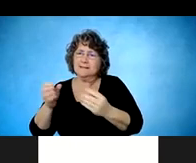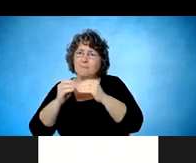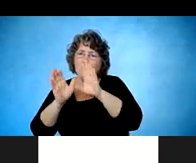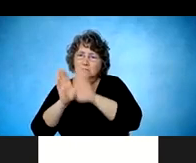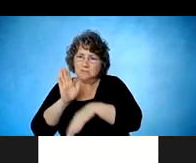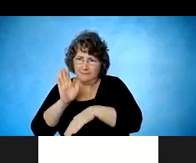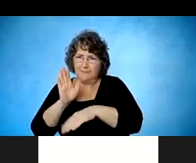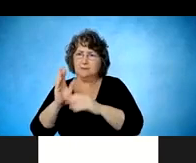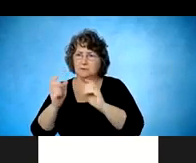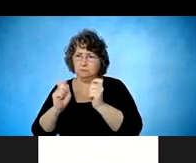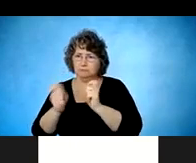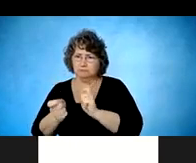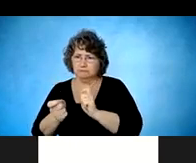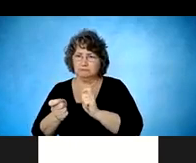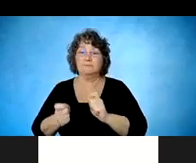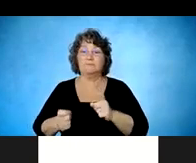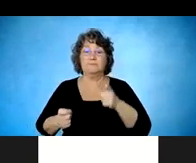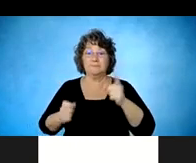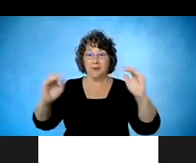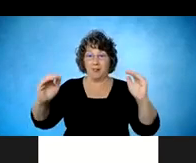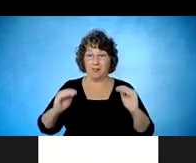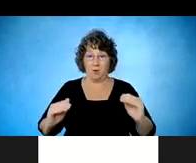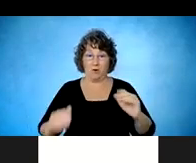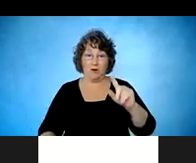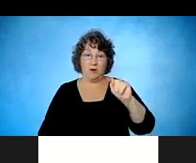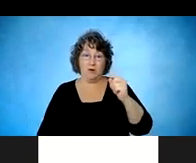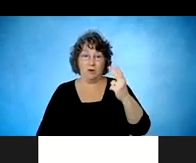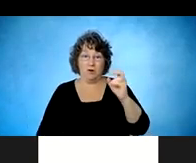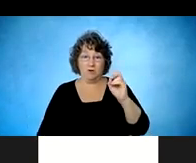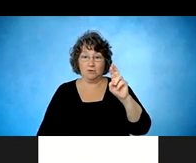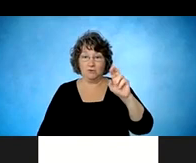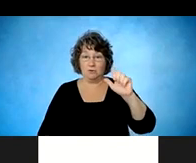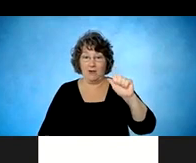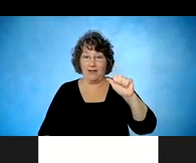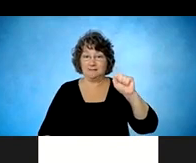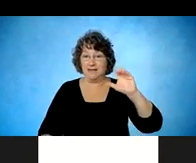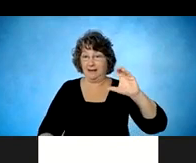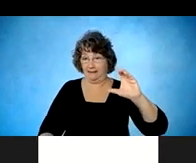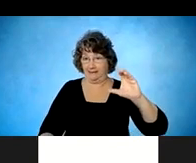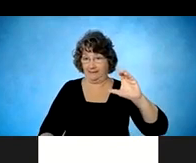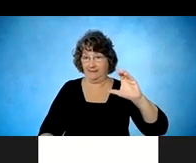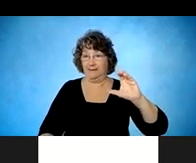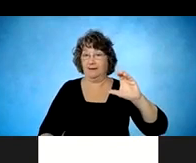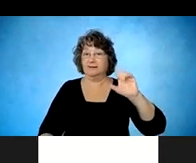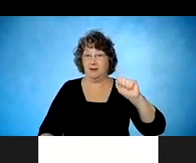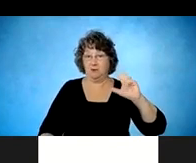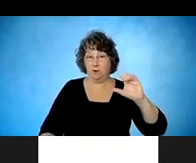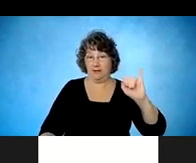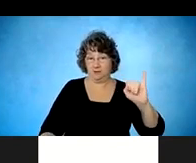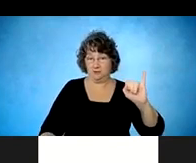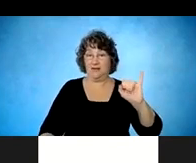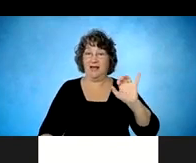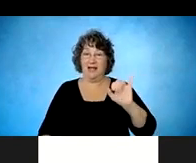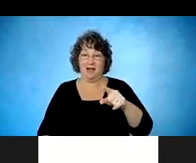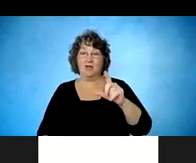get lower, you get into thoracic spinal cord injury. These individuals have full function of their upper limbs and they're independent.